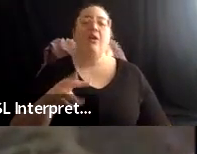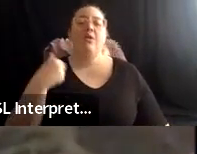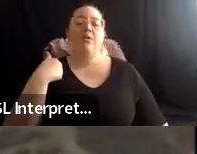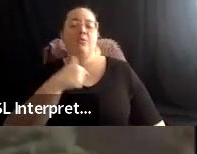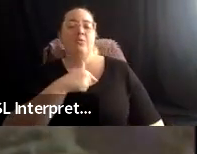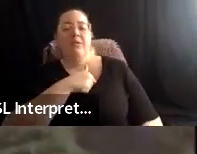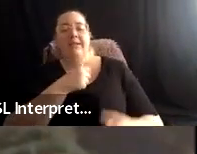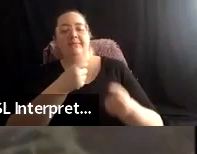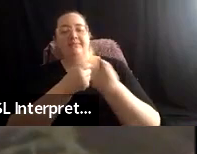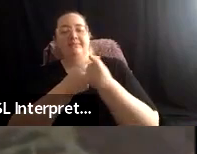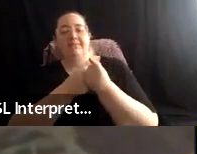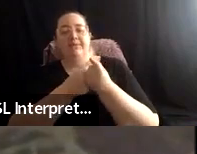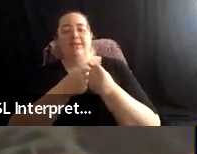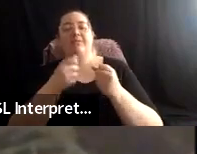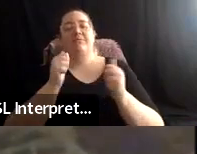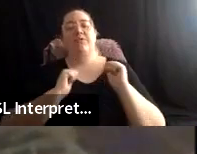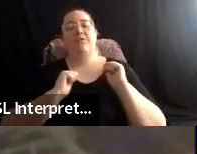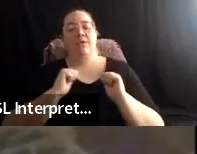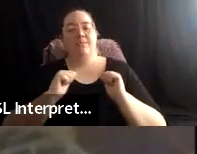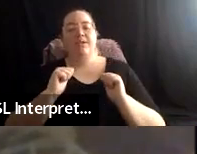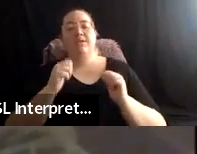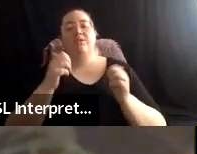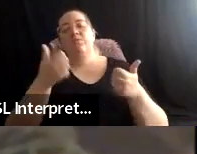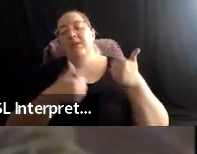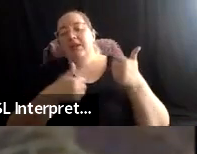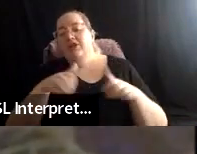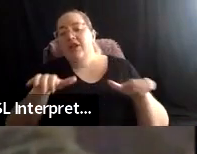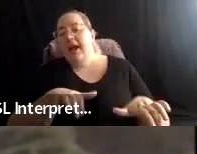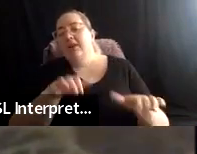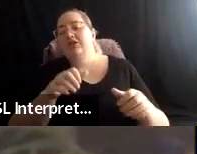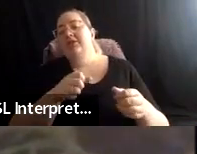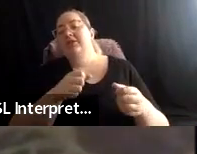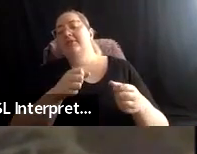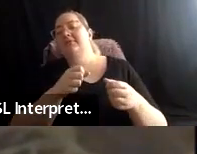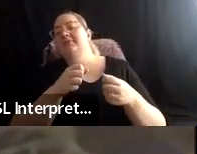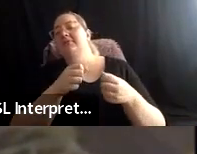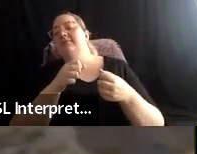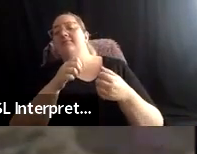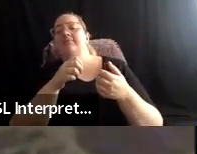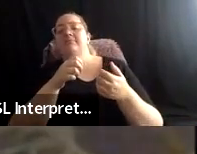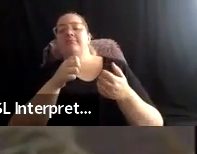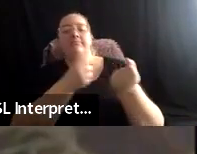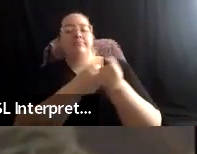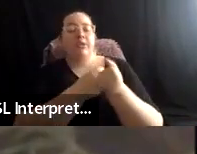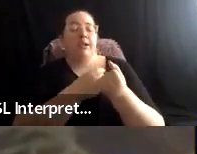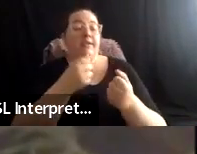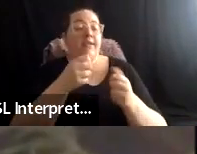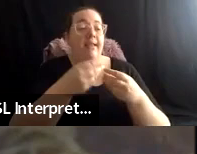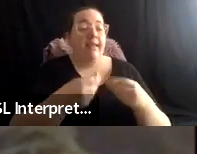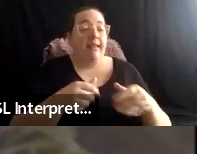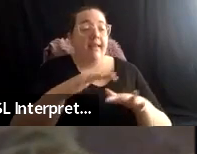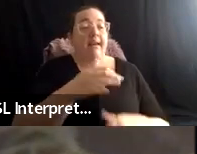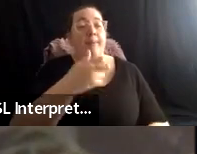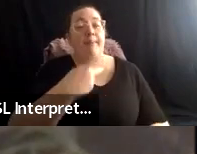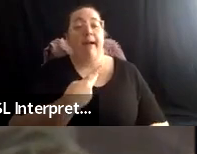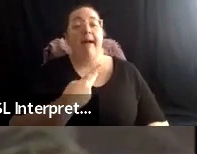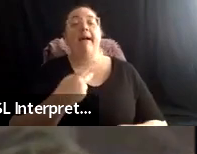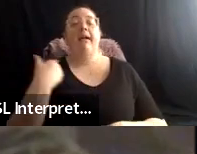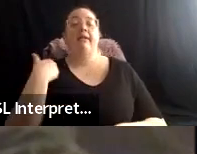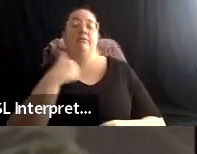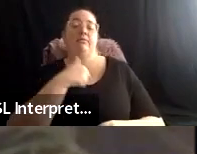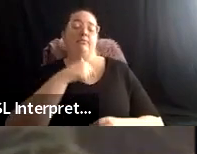that could support local land back, local rematurative, cultural, local, um, culturally rematurative processes,